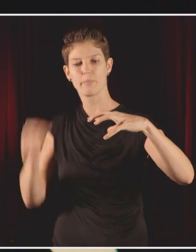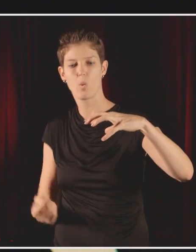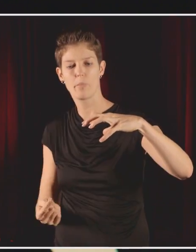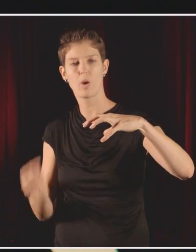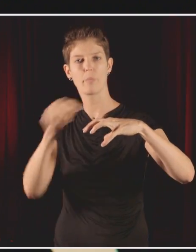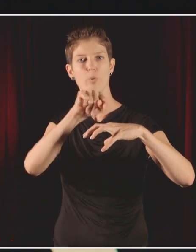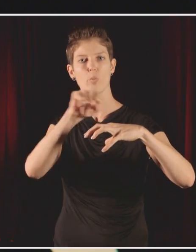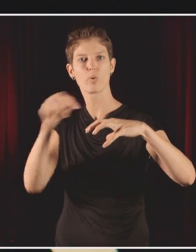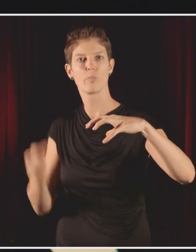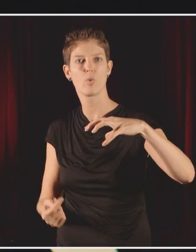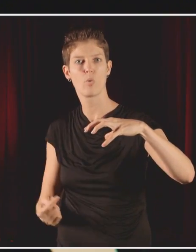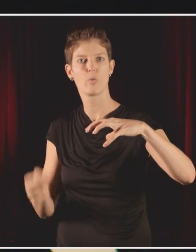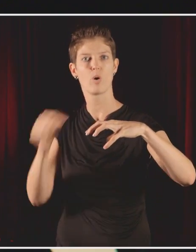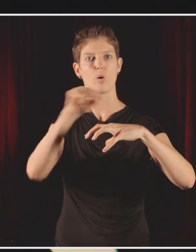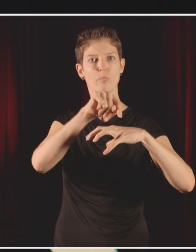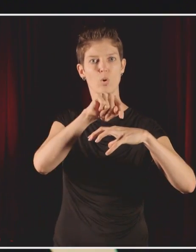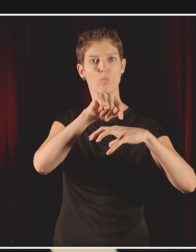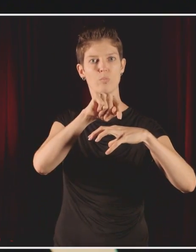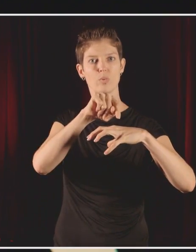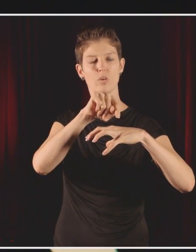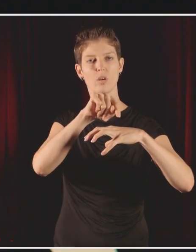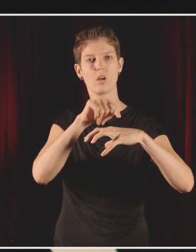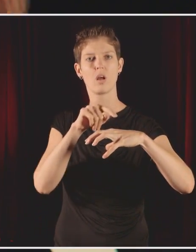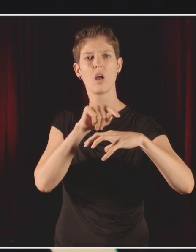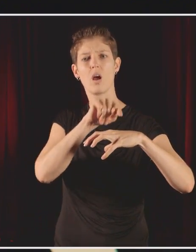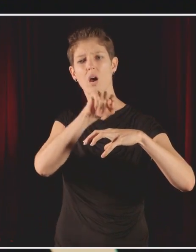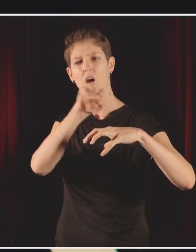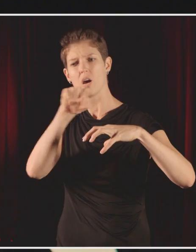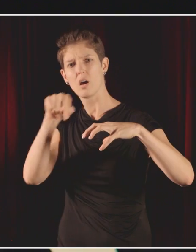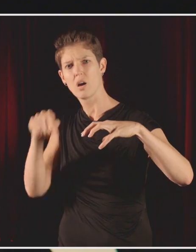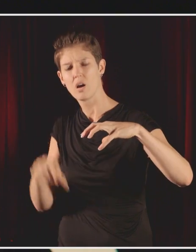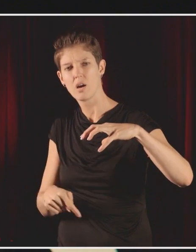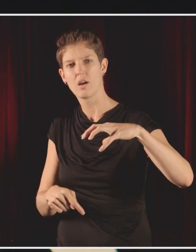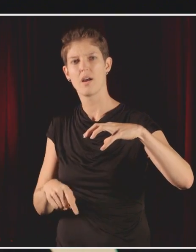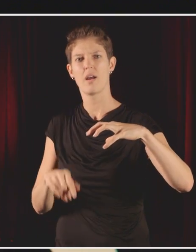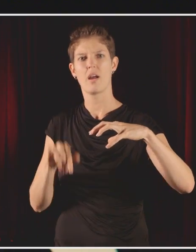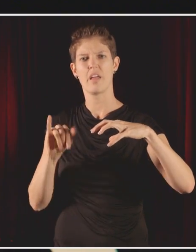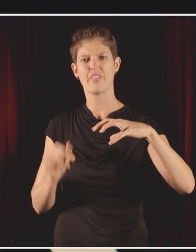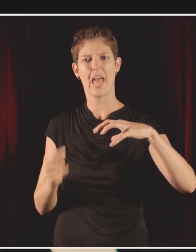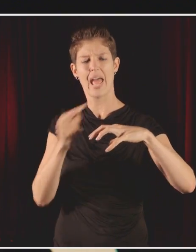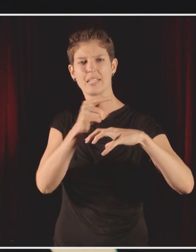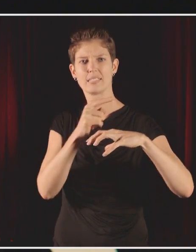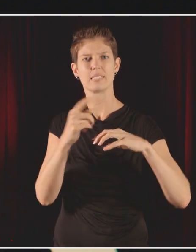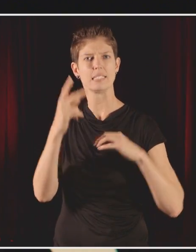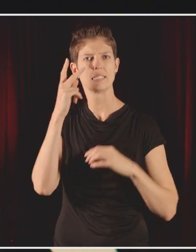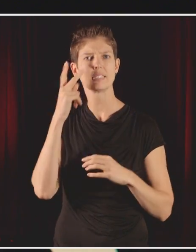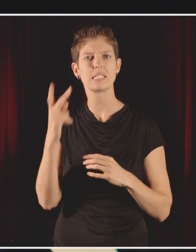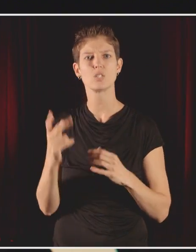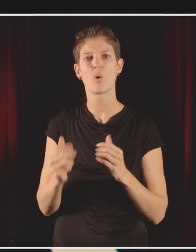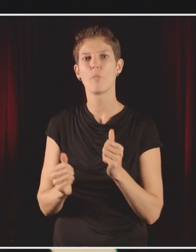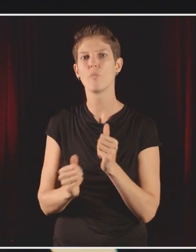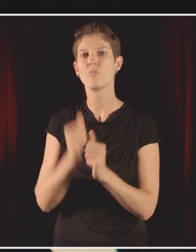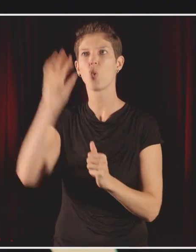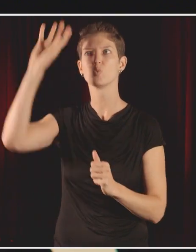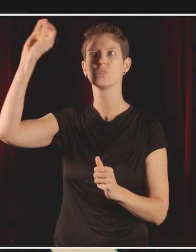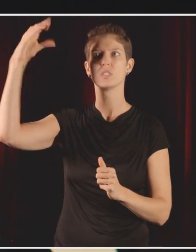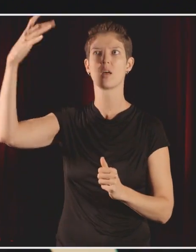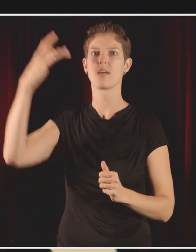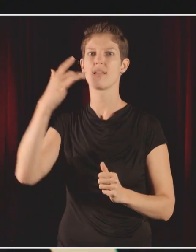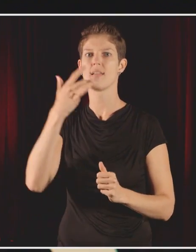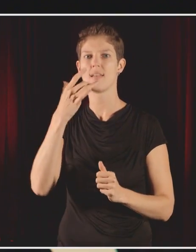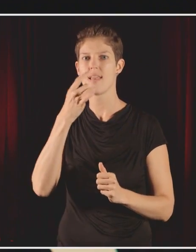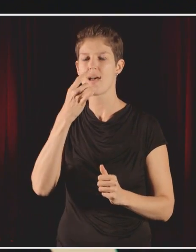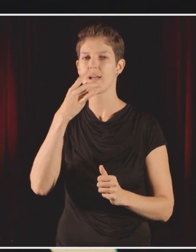summer with a day of almost 24 hours long. Then it flies south for another summer. This bird, the Arctic tern, sees more